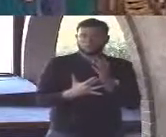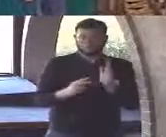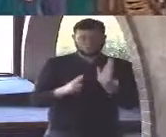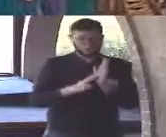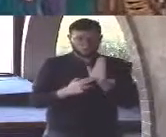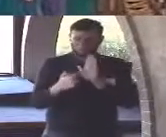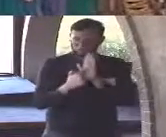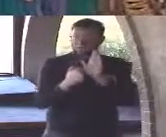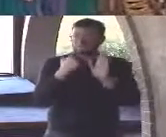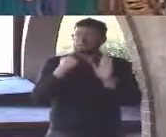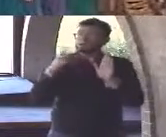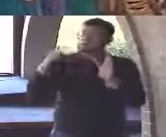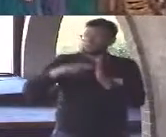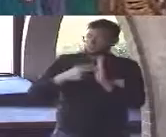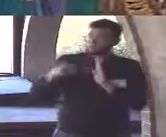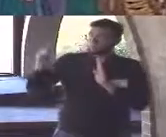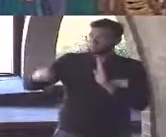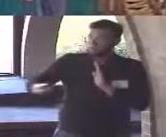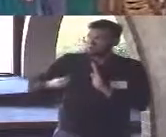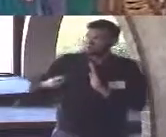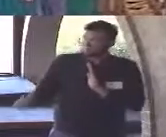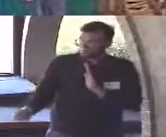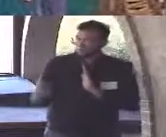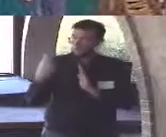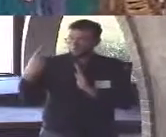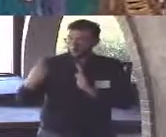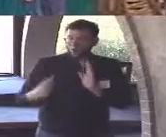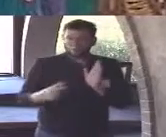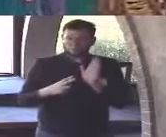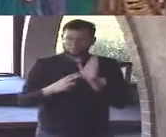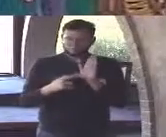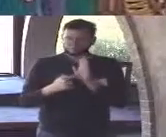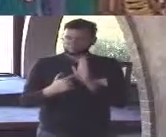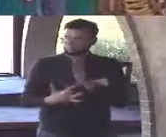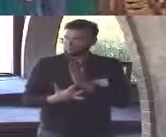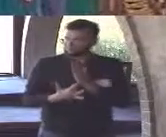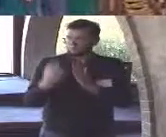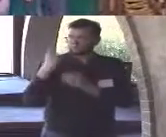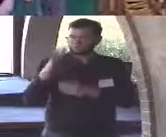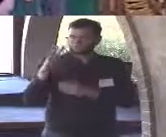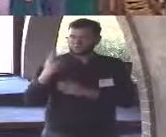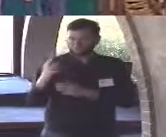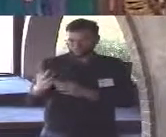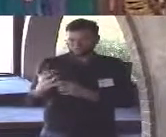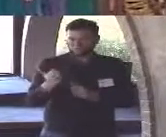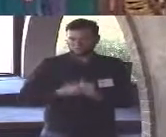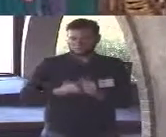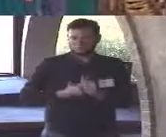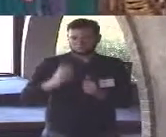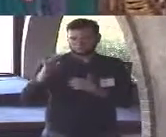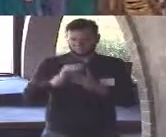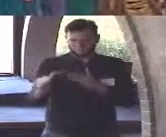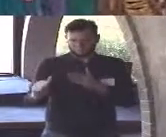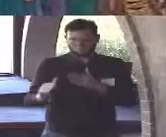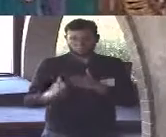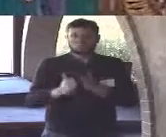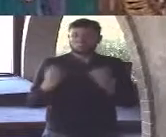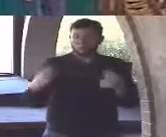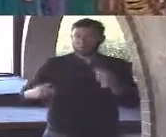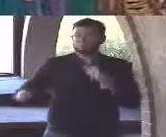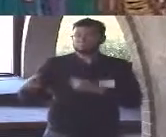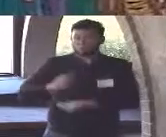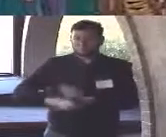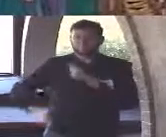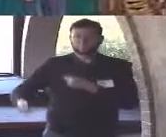from Bob one widget in exchange for five dollars you and Bob execute the contract you give Bob five dollars he gives you his widget